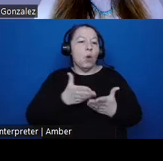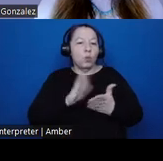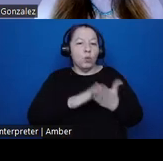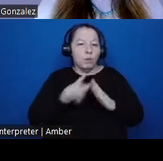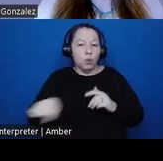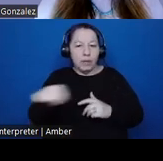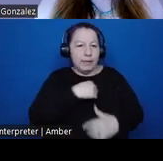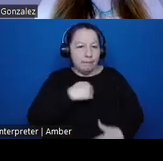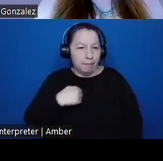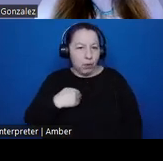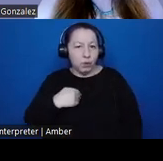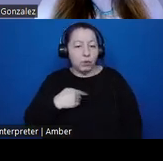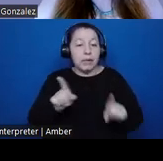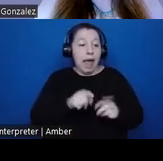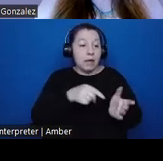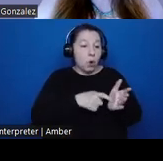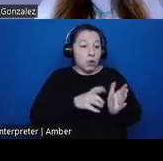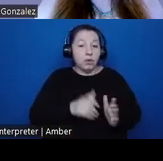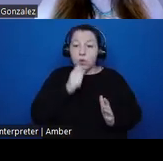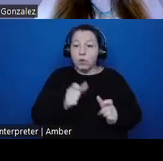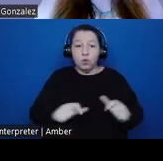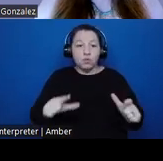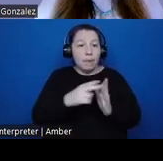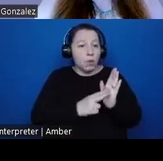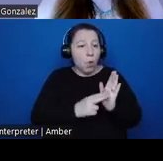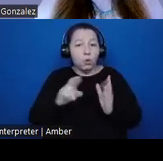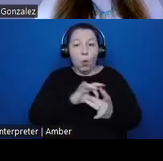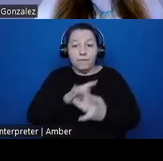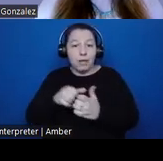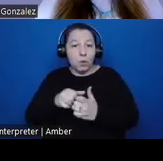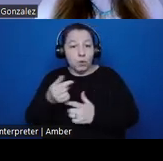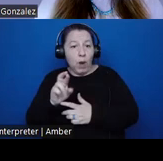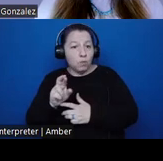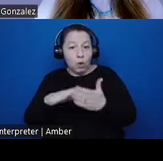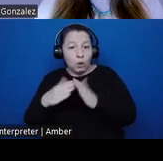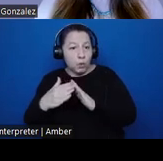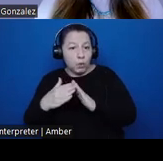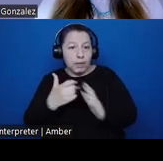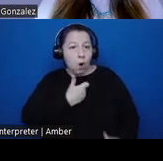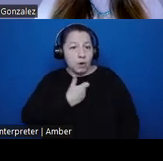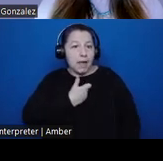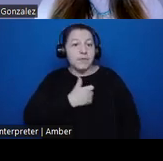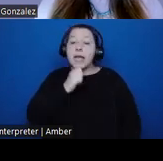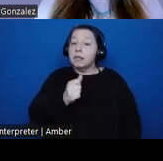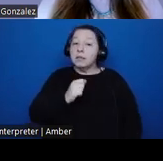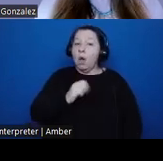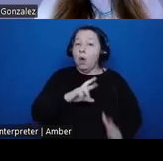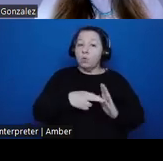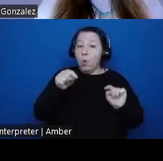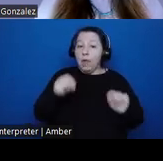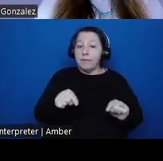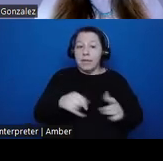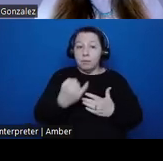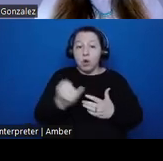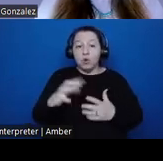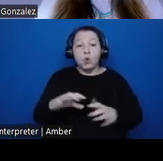As archaeologists who are not tribally enrolled nor affiliated with the Grand Ronde community, it is not the role of this project to assume the